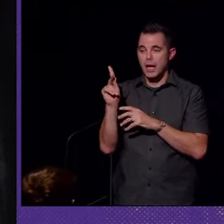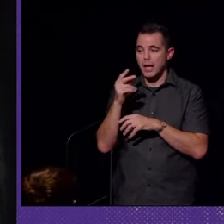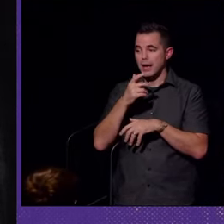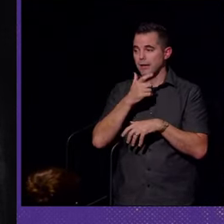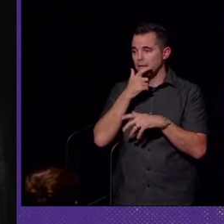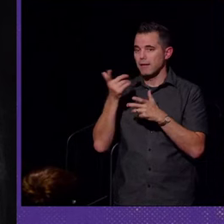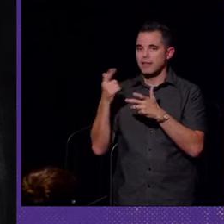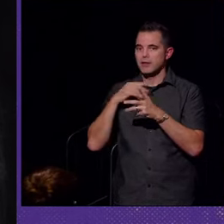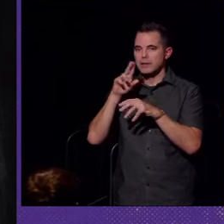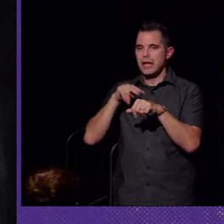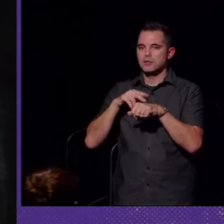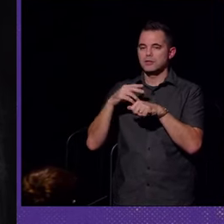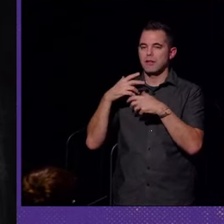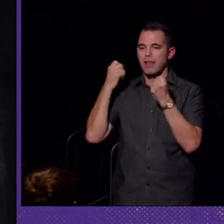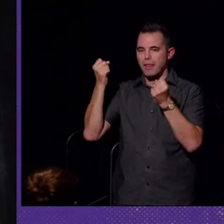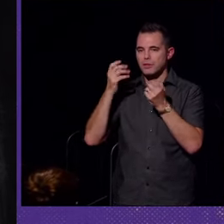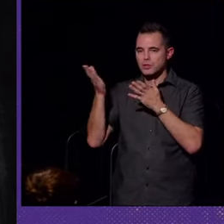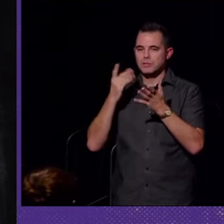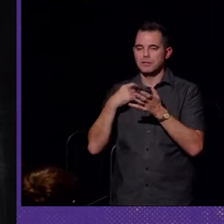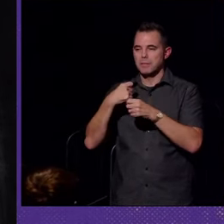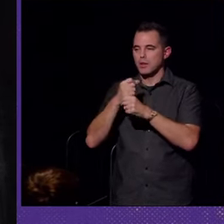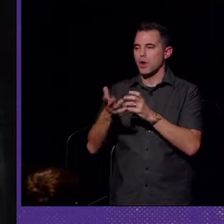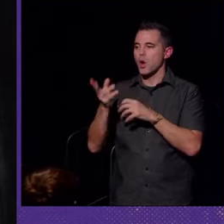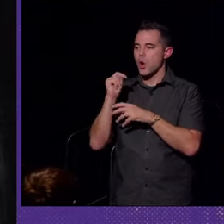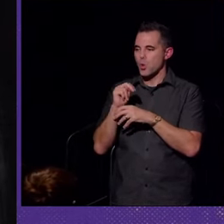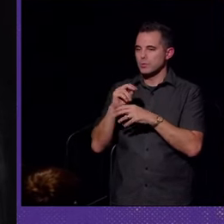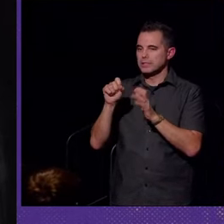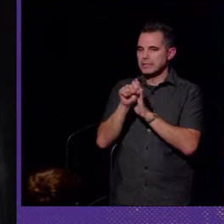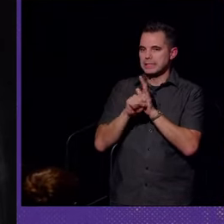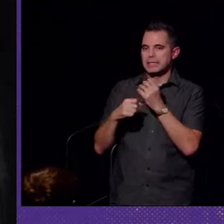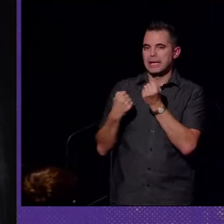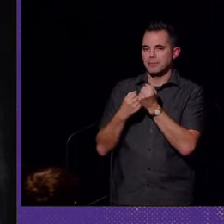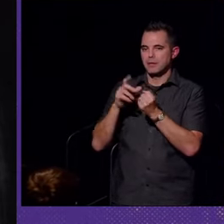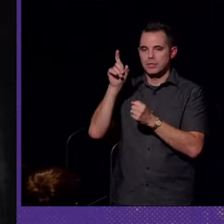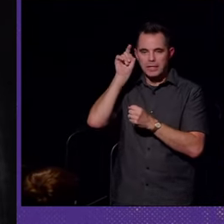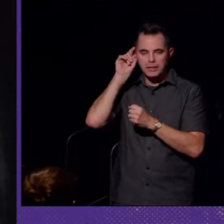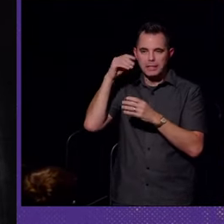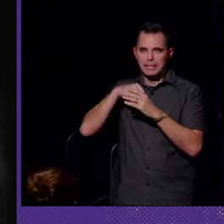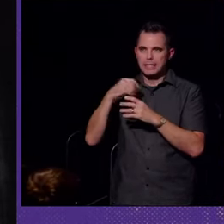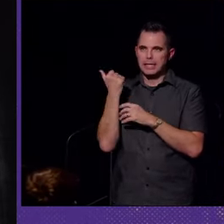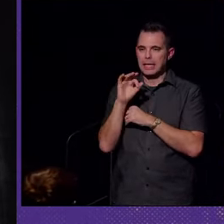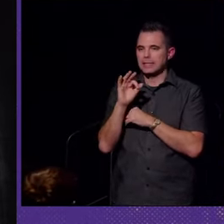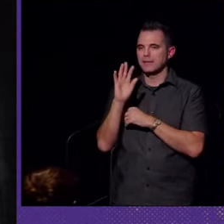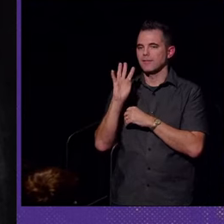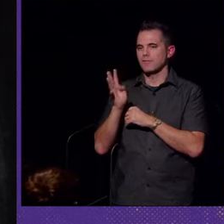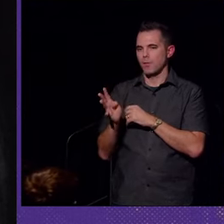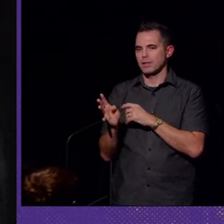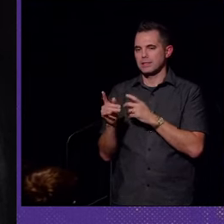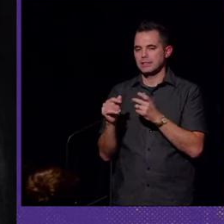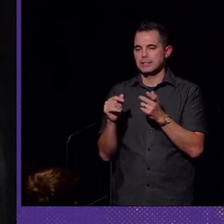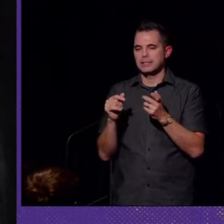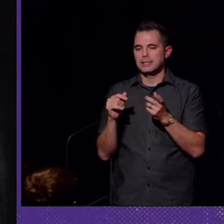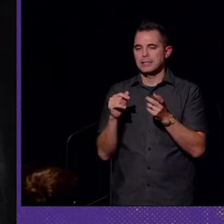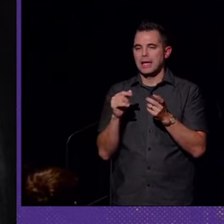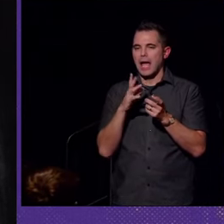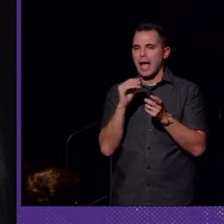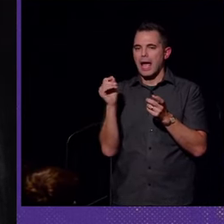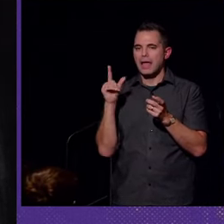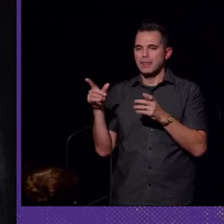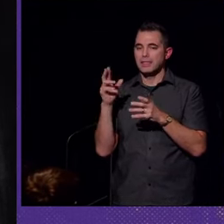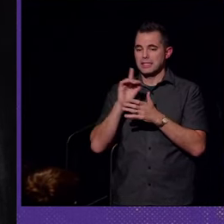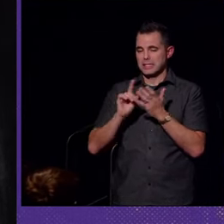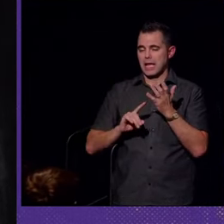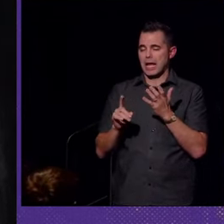natural health survey has created their own, um, state, sponsored hearing aid-sponsored the 1940s. And these